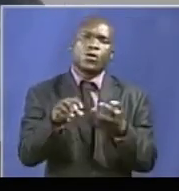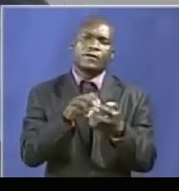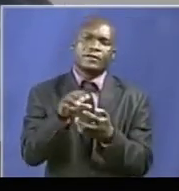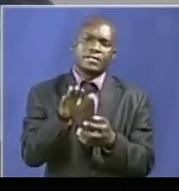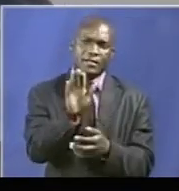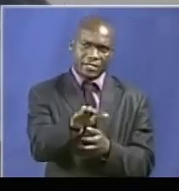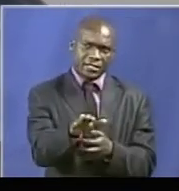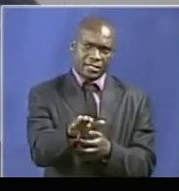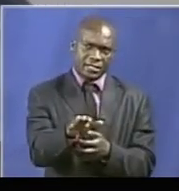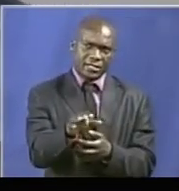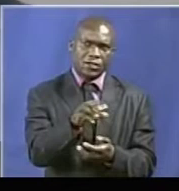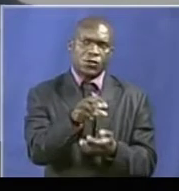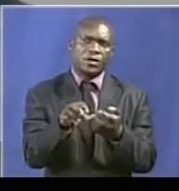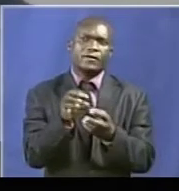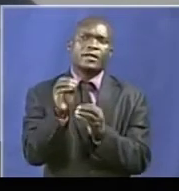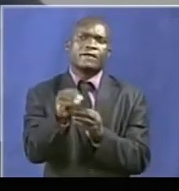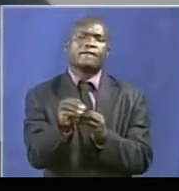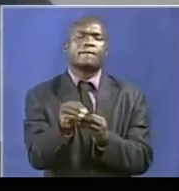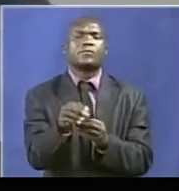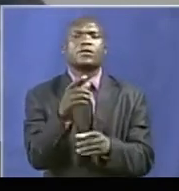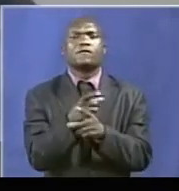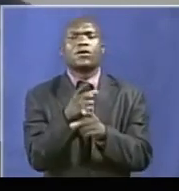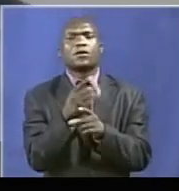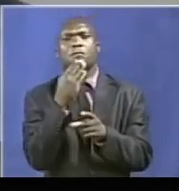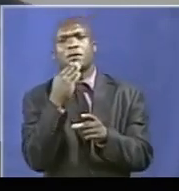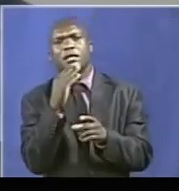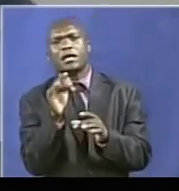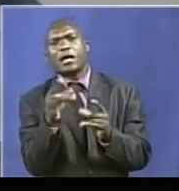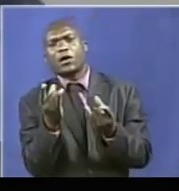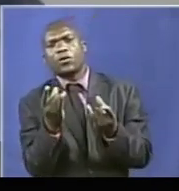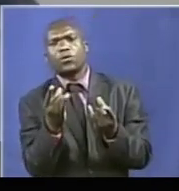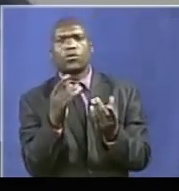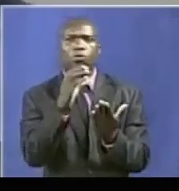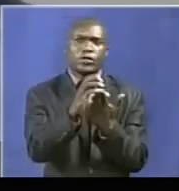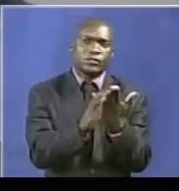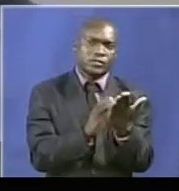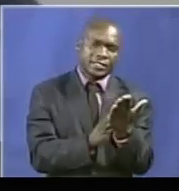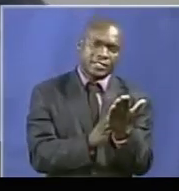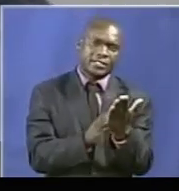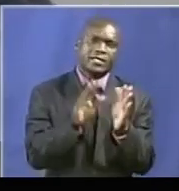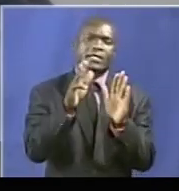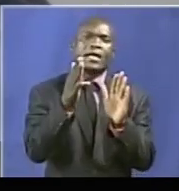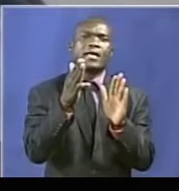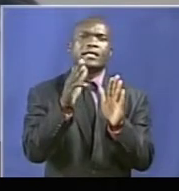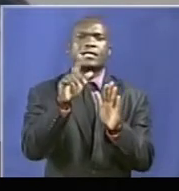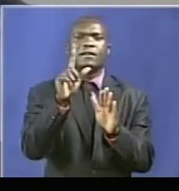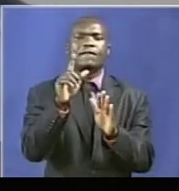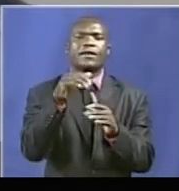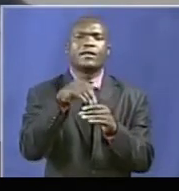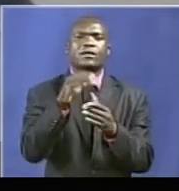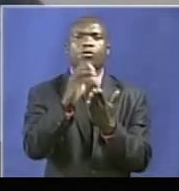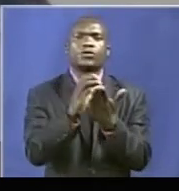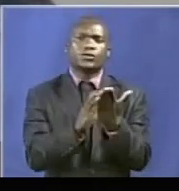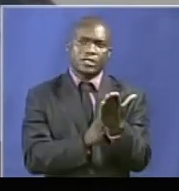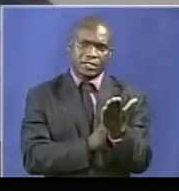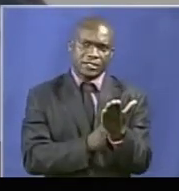the vice president should have been removed in terms of section 97 of the constitution. In